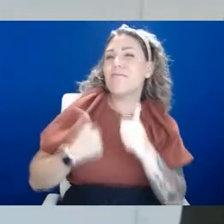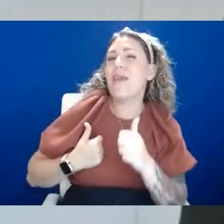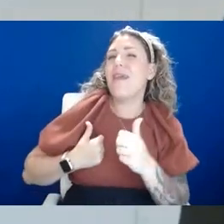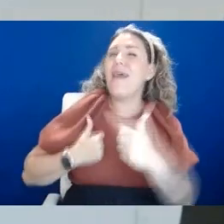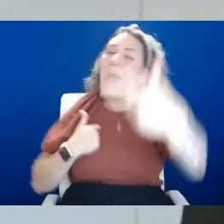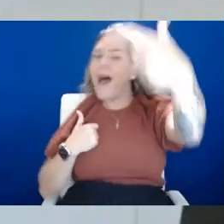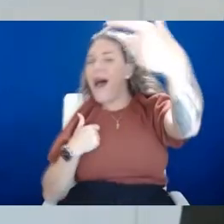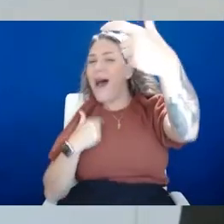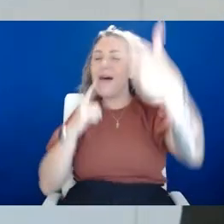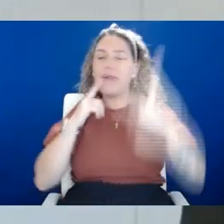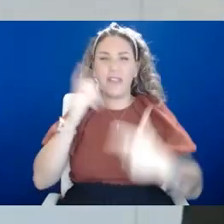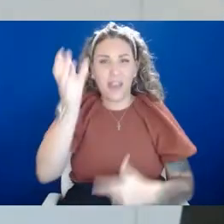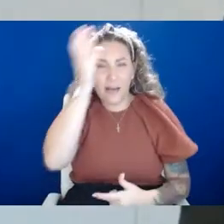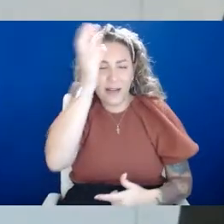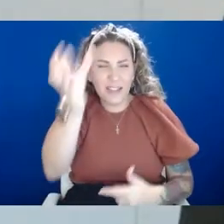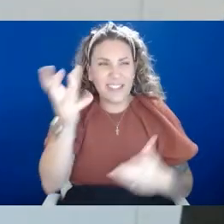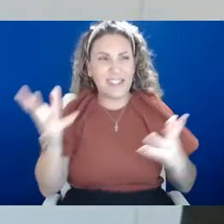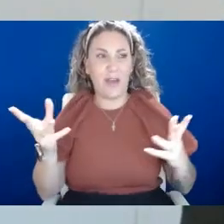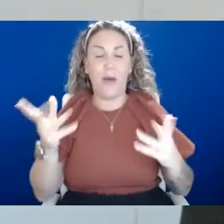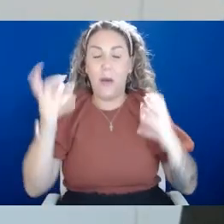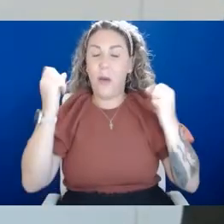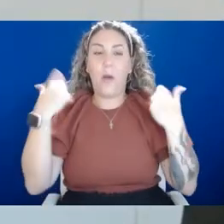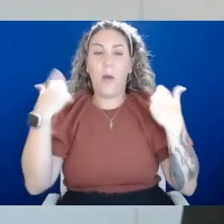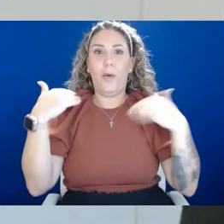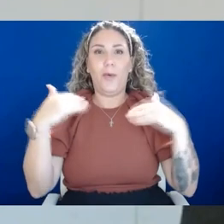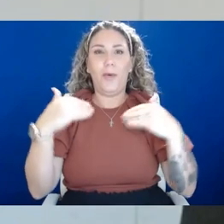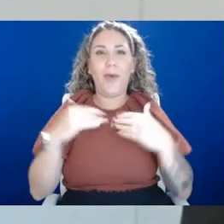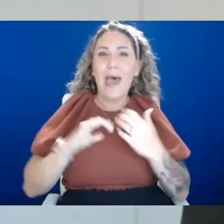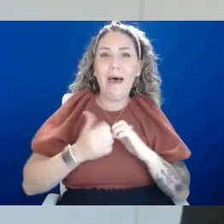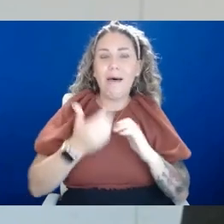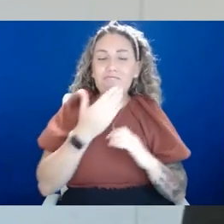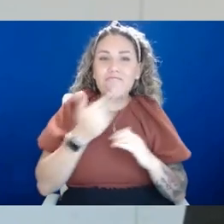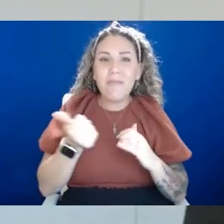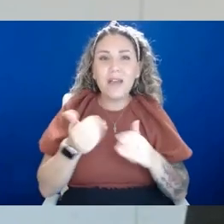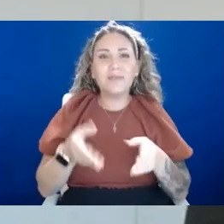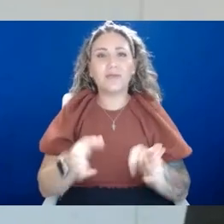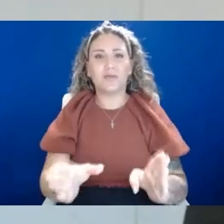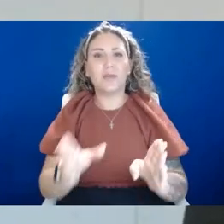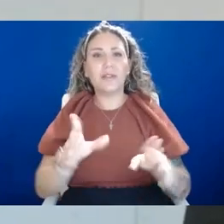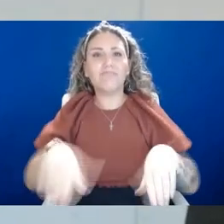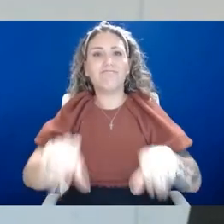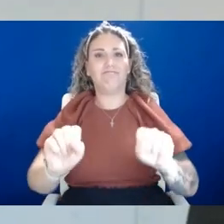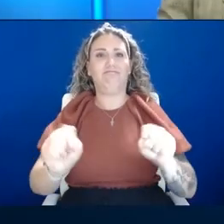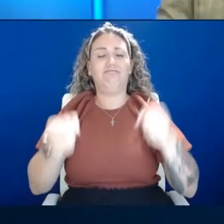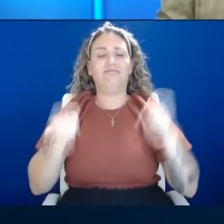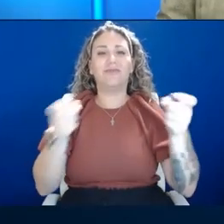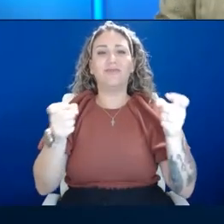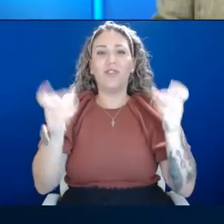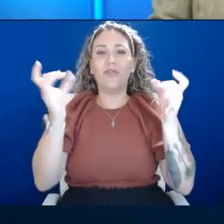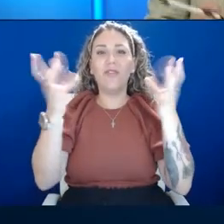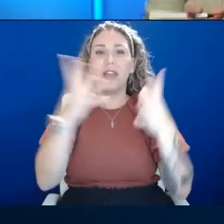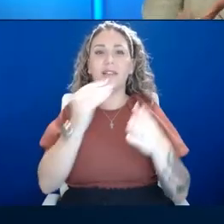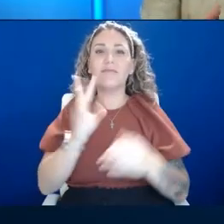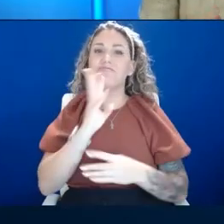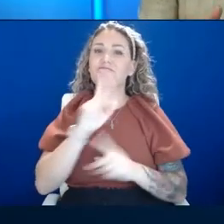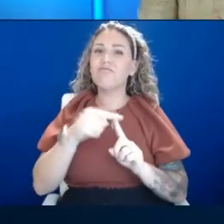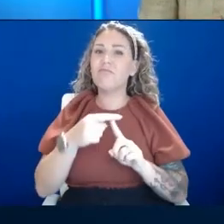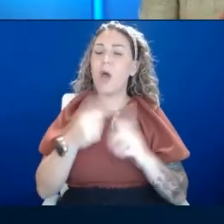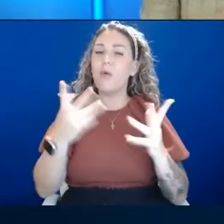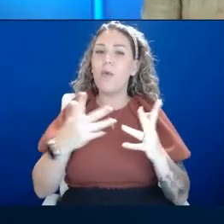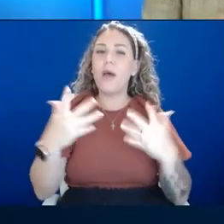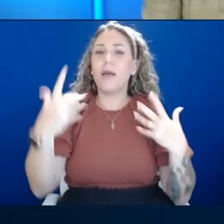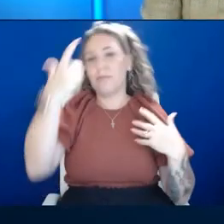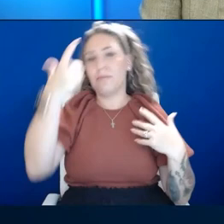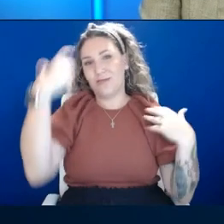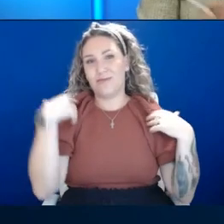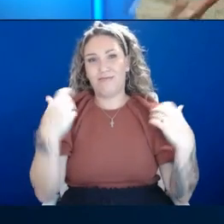always blew my mind. So I'm just like, what's the best way to tackle violence and also talk about mental health. So what is it like? How does it